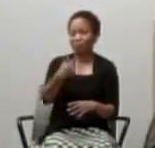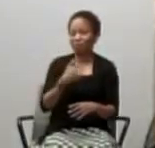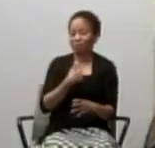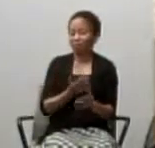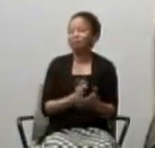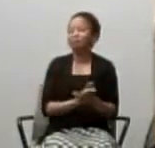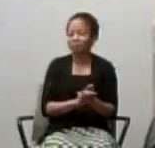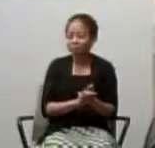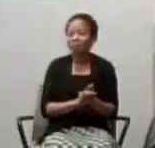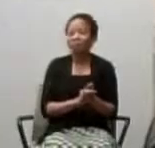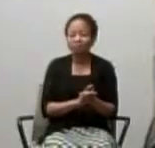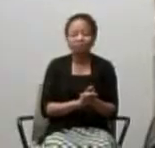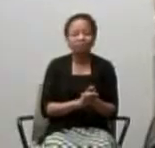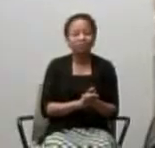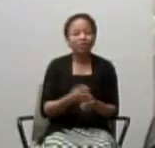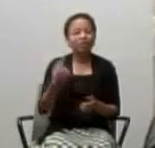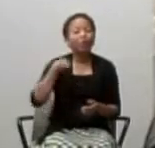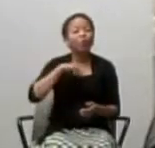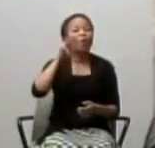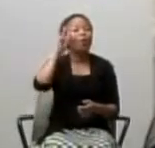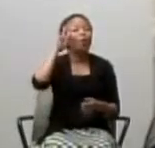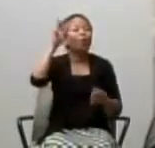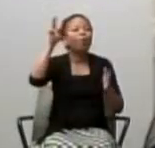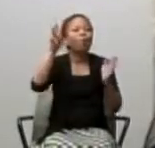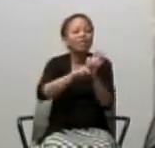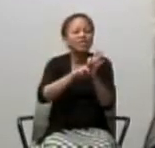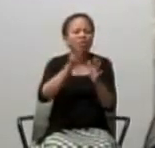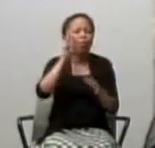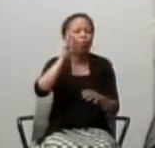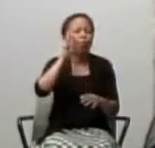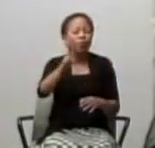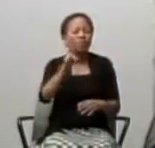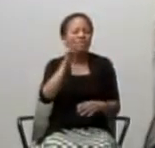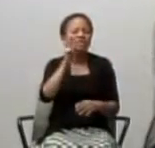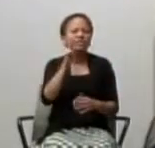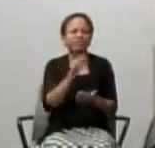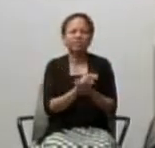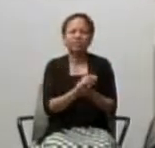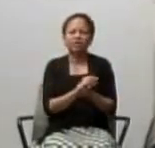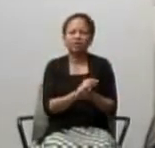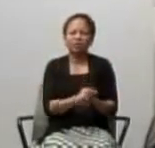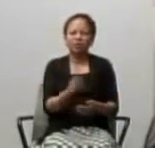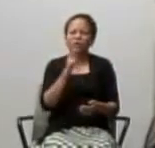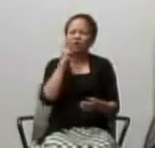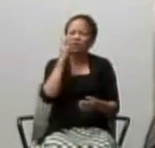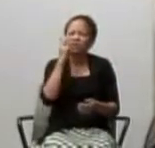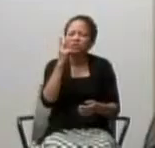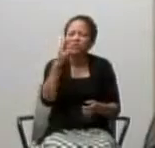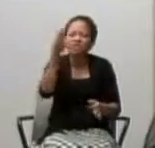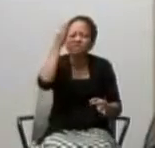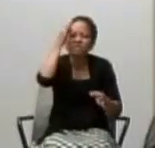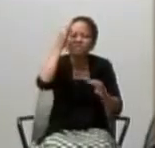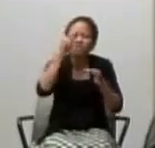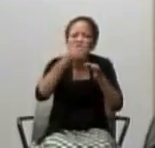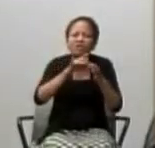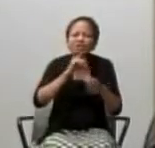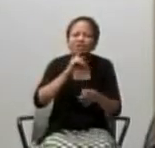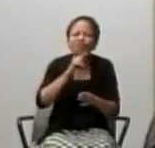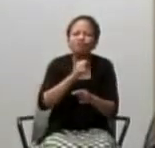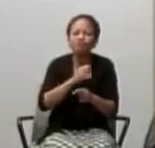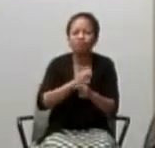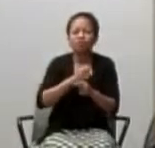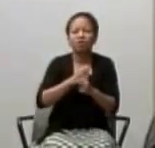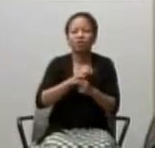Witnesses. Witnesses of faith. Witnesses of truth. Witnesses of the reality